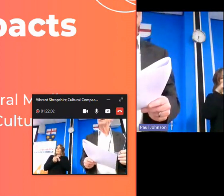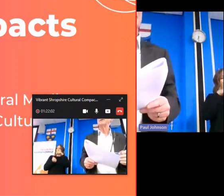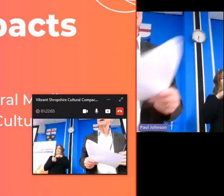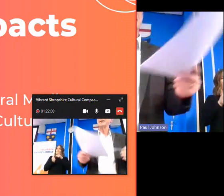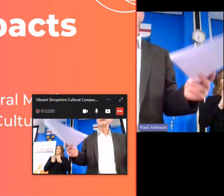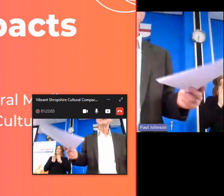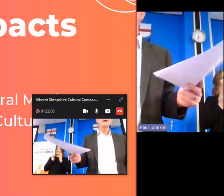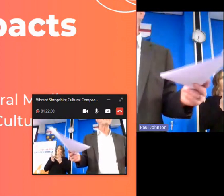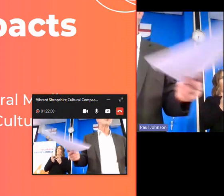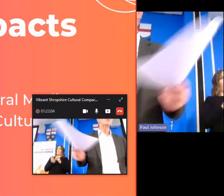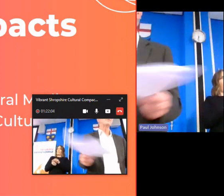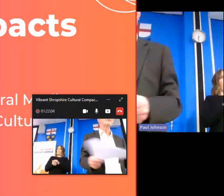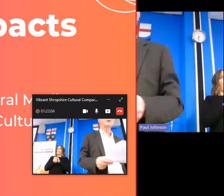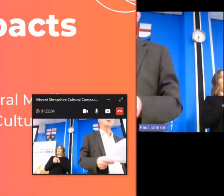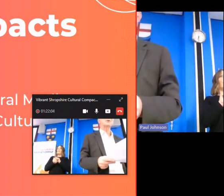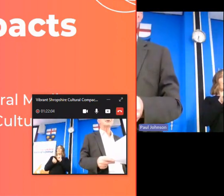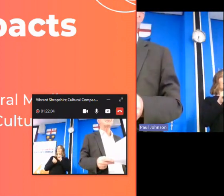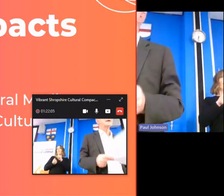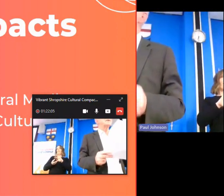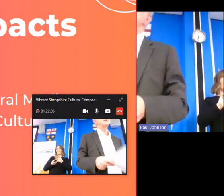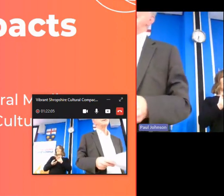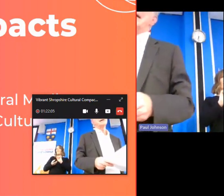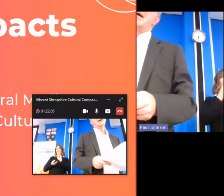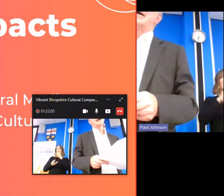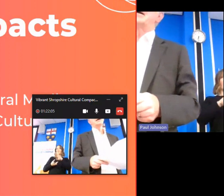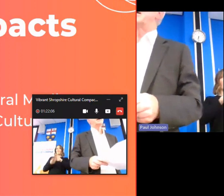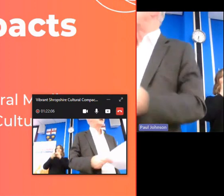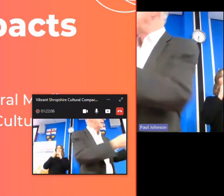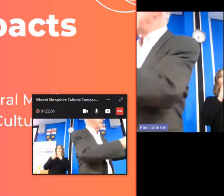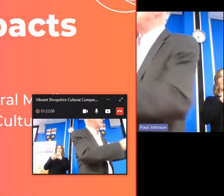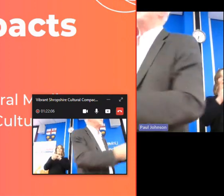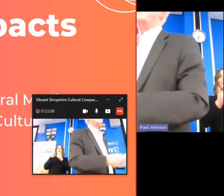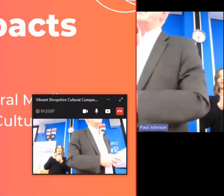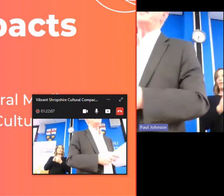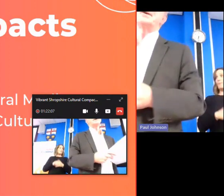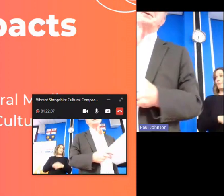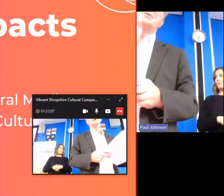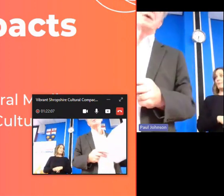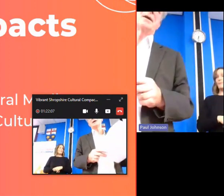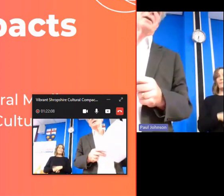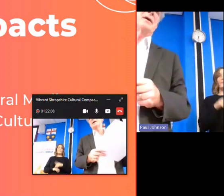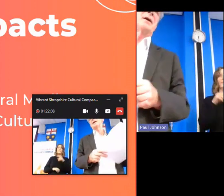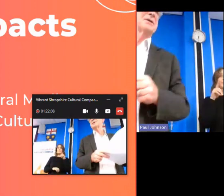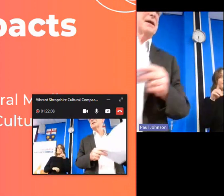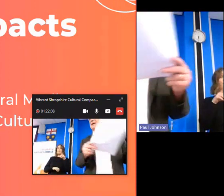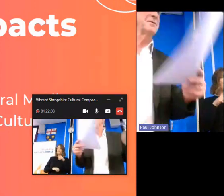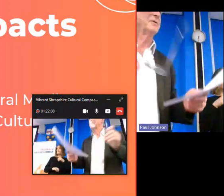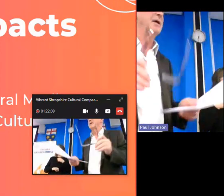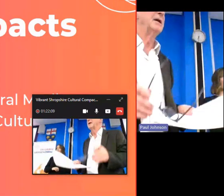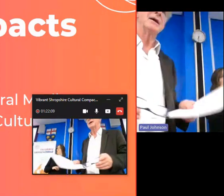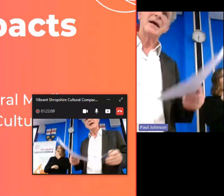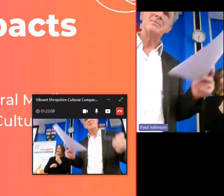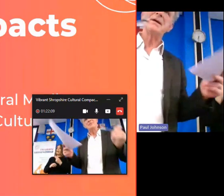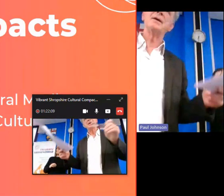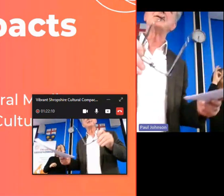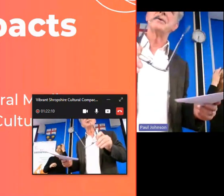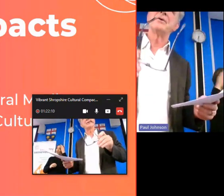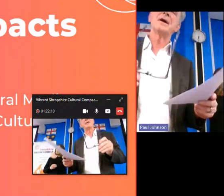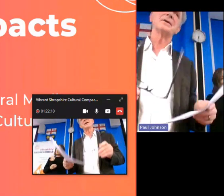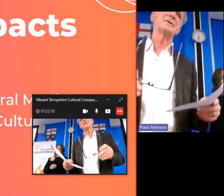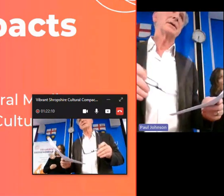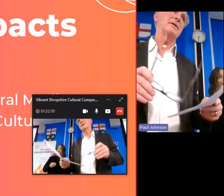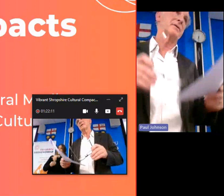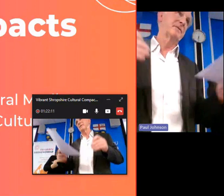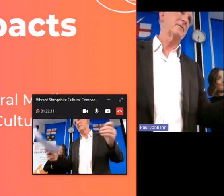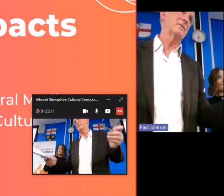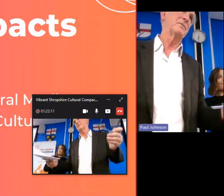and and in effect formed the partnership and uh and as has been referred as well arts council came in